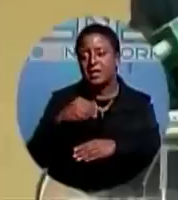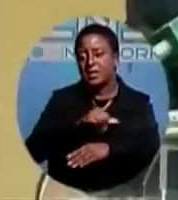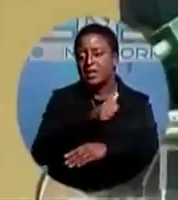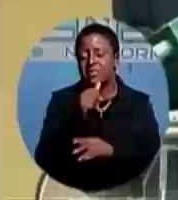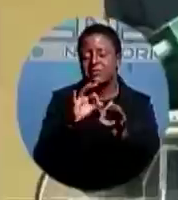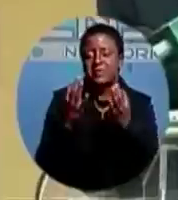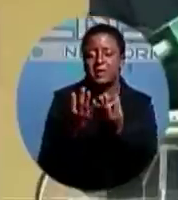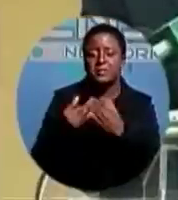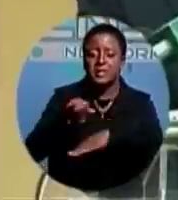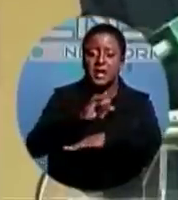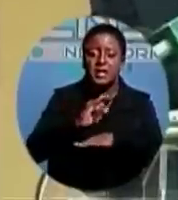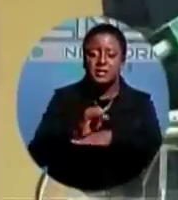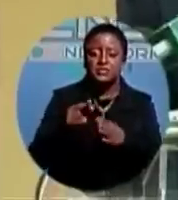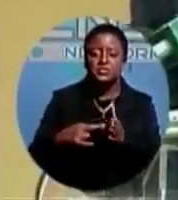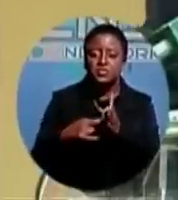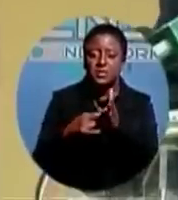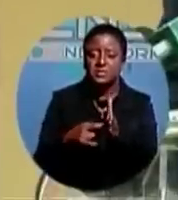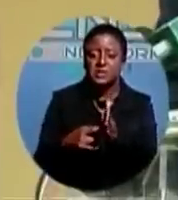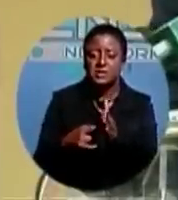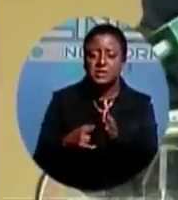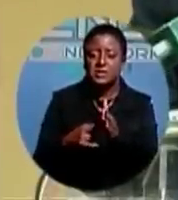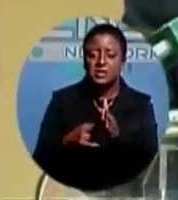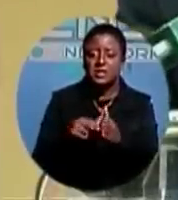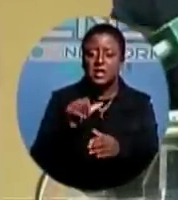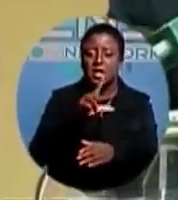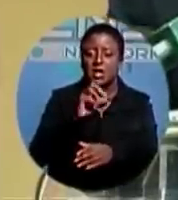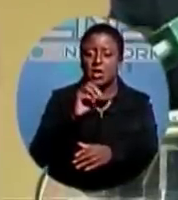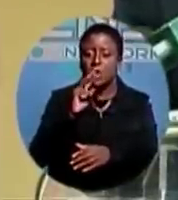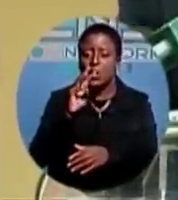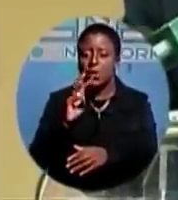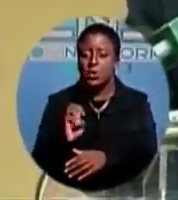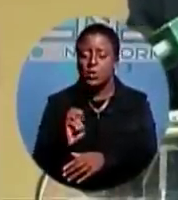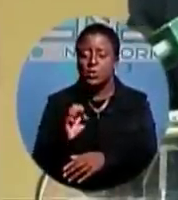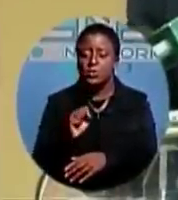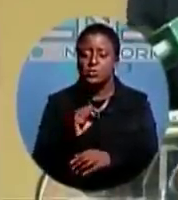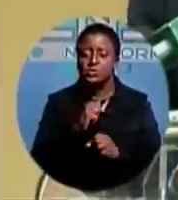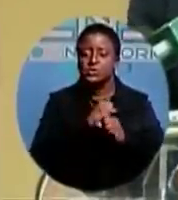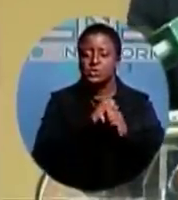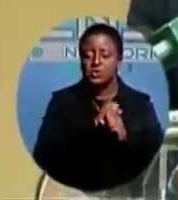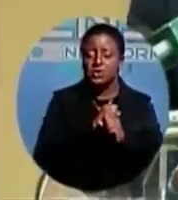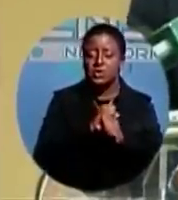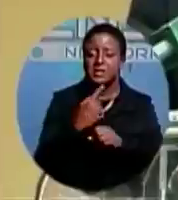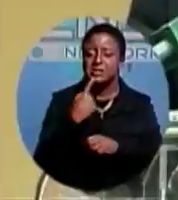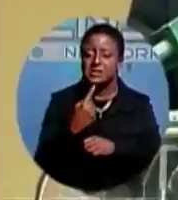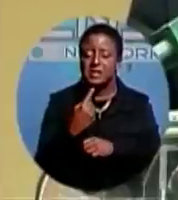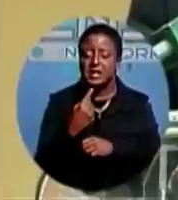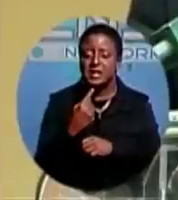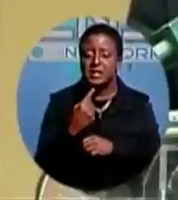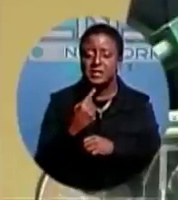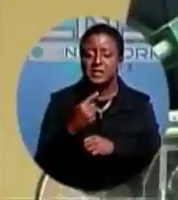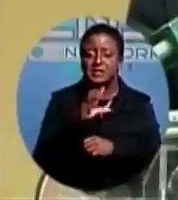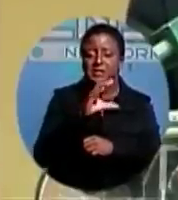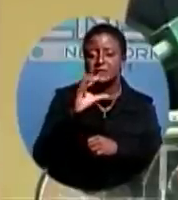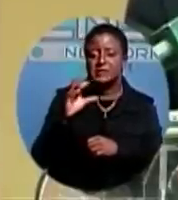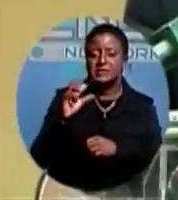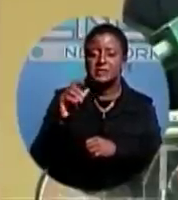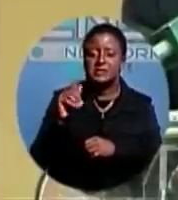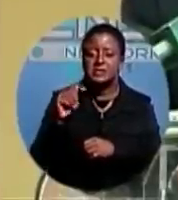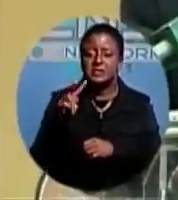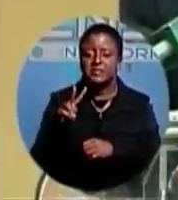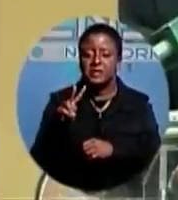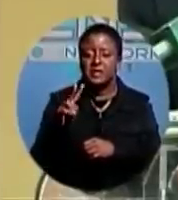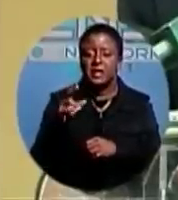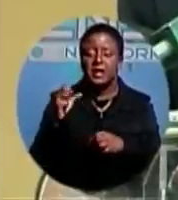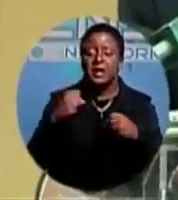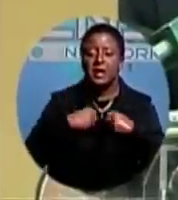islands. Representative of Low Security Limited Darren Farkerson says CCTV is a cutting-edge tool that has reduced murders